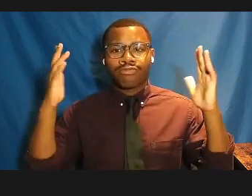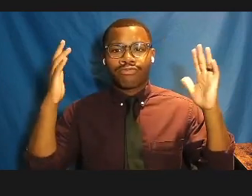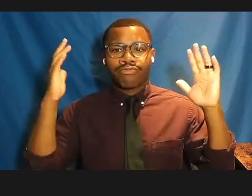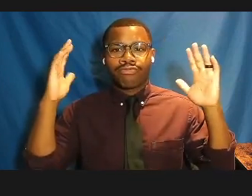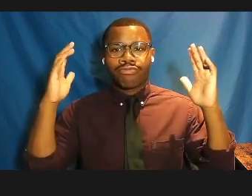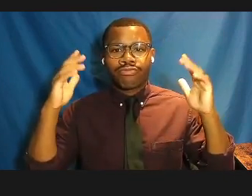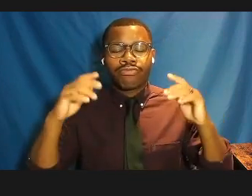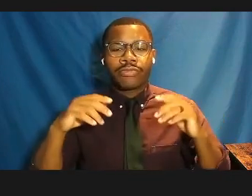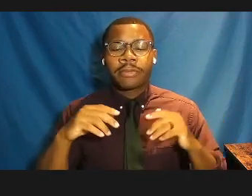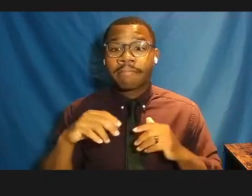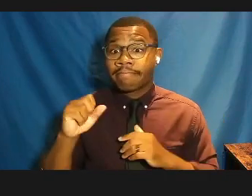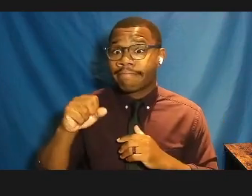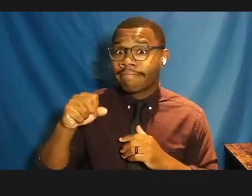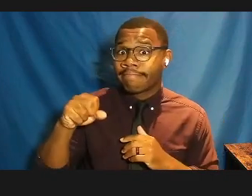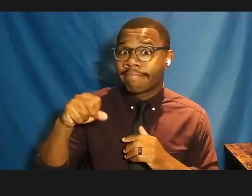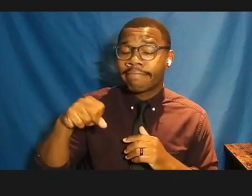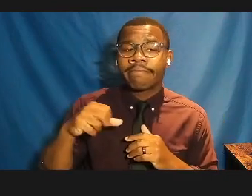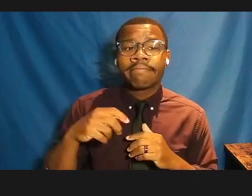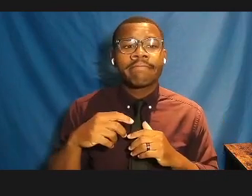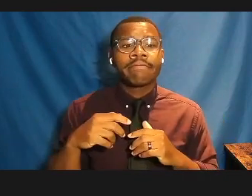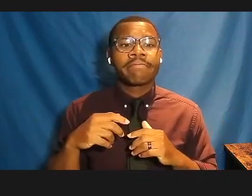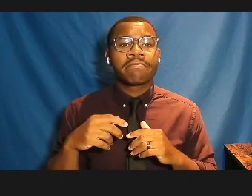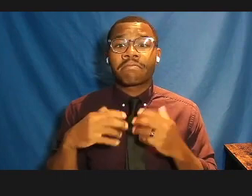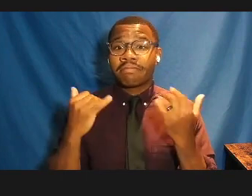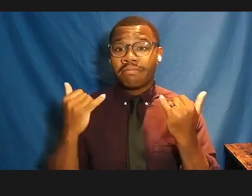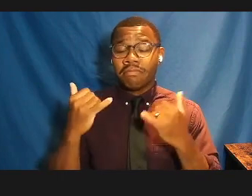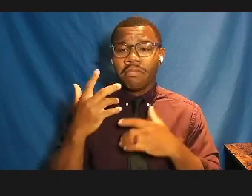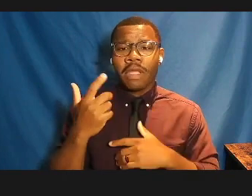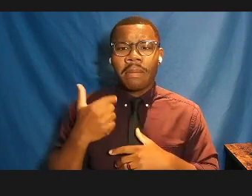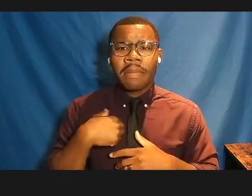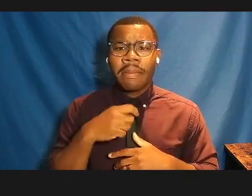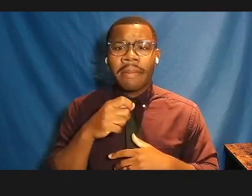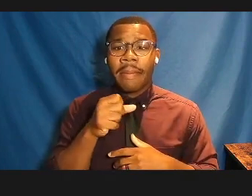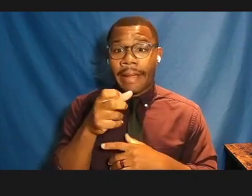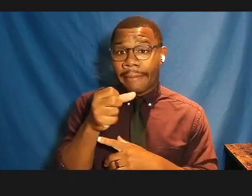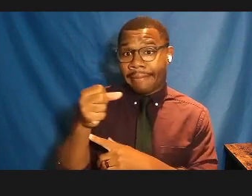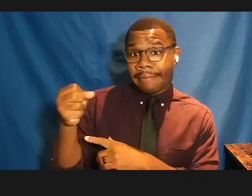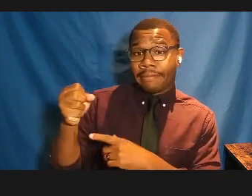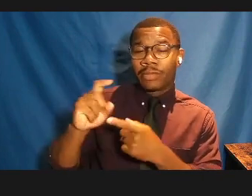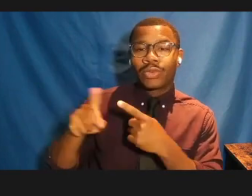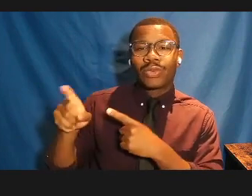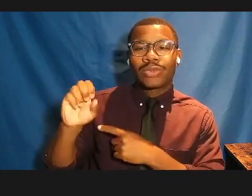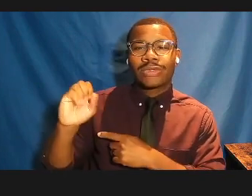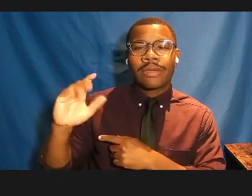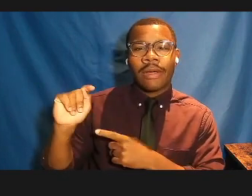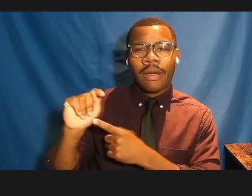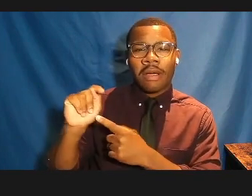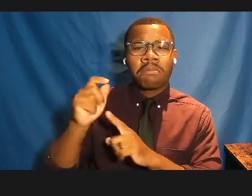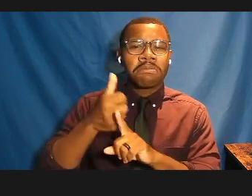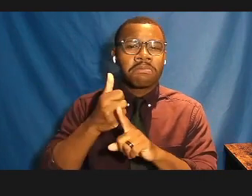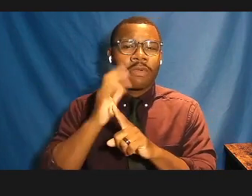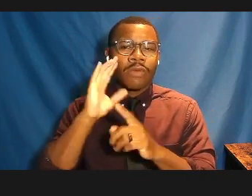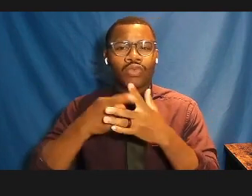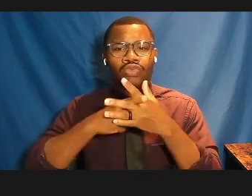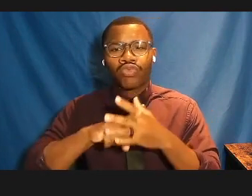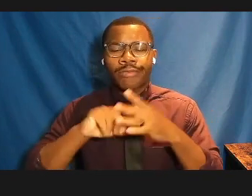So I'm going to pass the proverbial mic over to Scott to begin with a few words. Thank you, Scott.